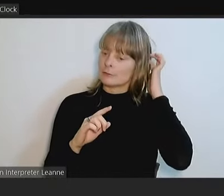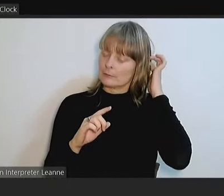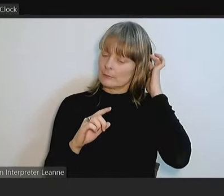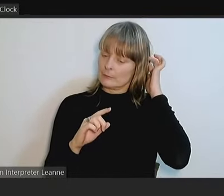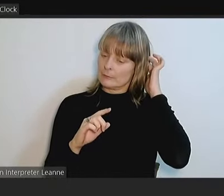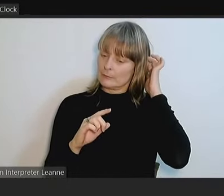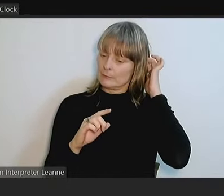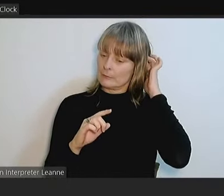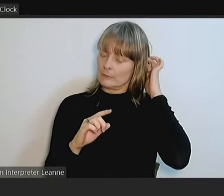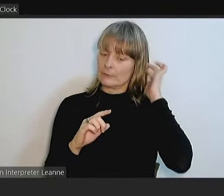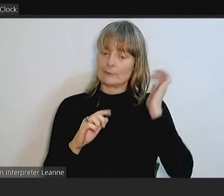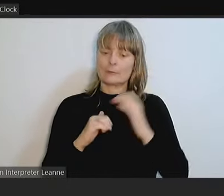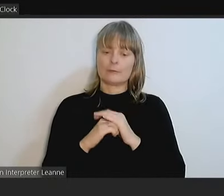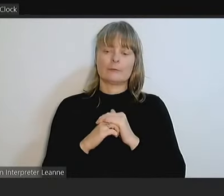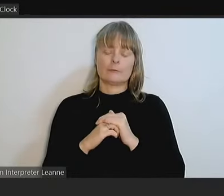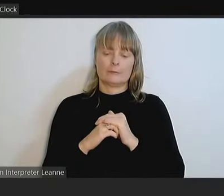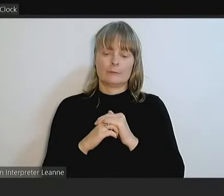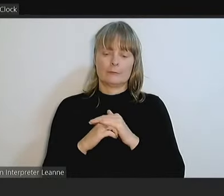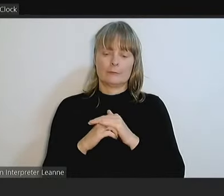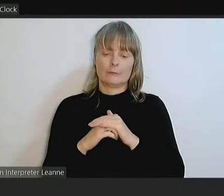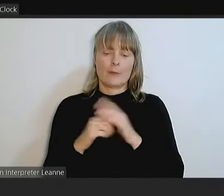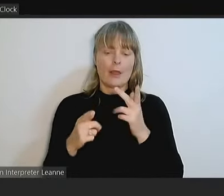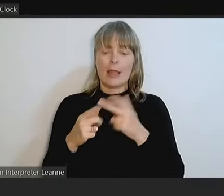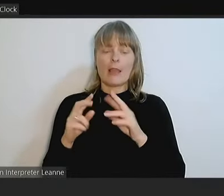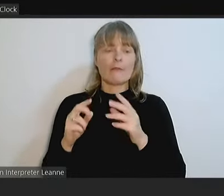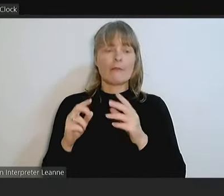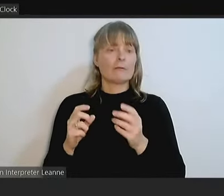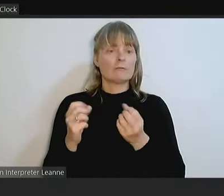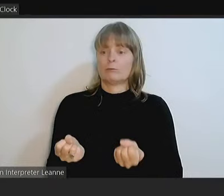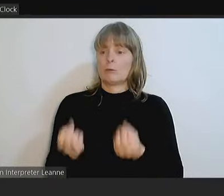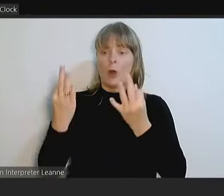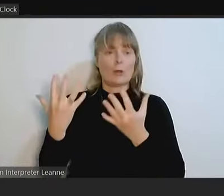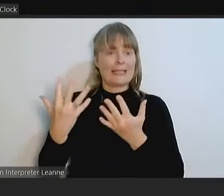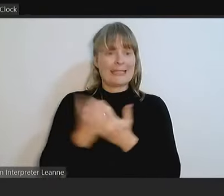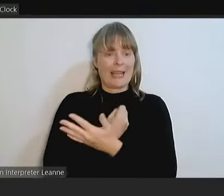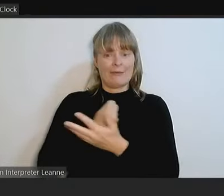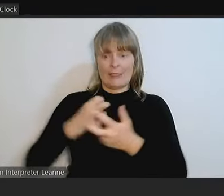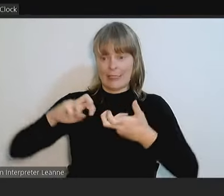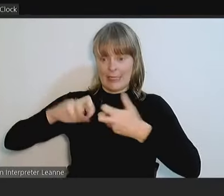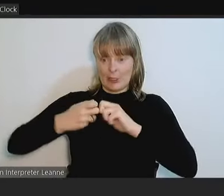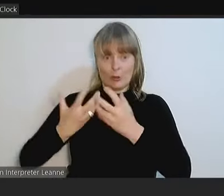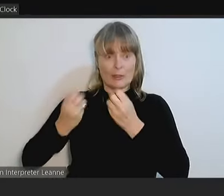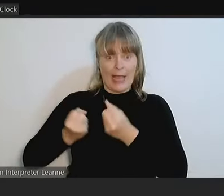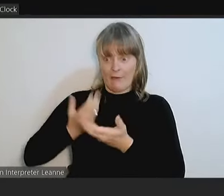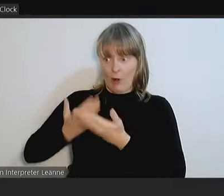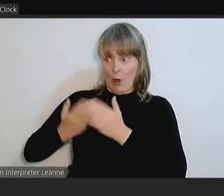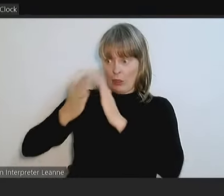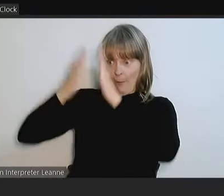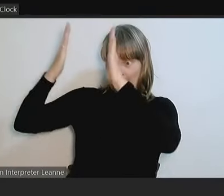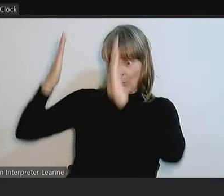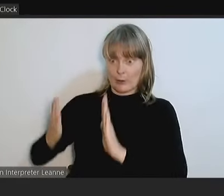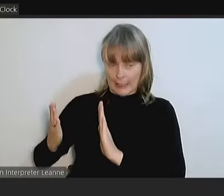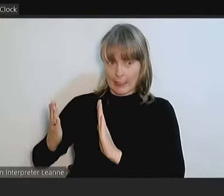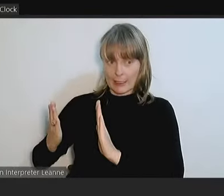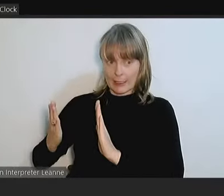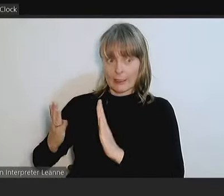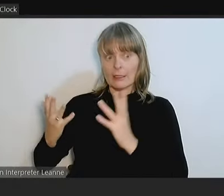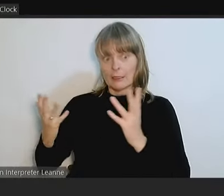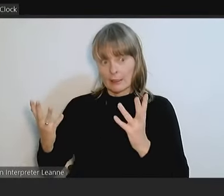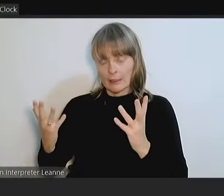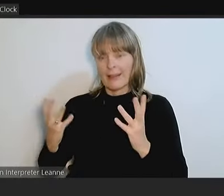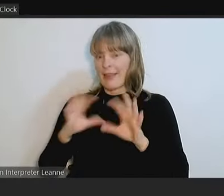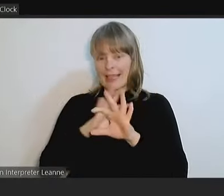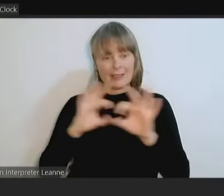been demonstrated that there are no ongoing safety issues affecting the building. Now, unfortunately, there is no standard timeframe.